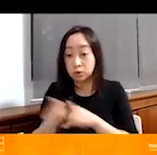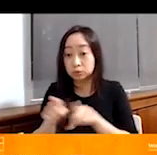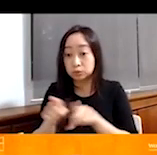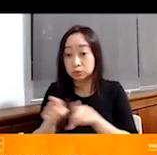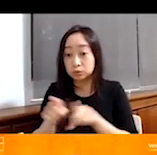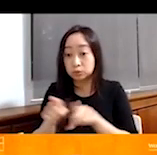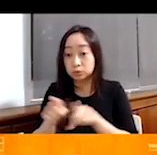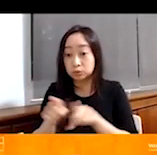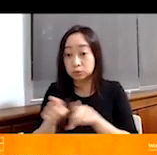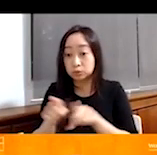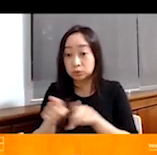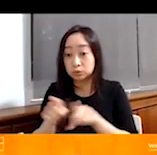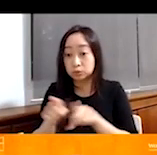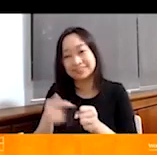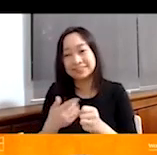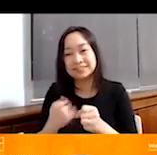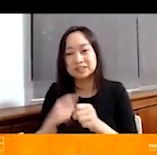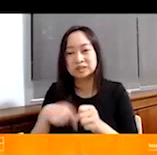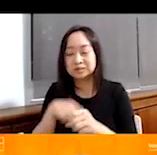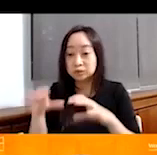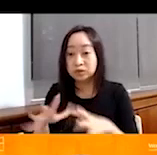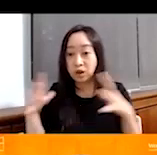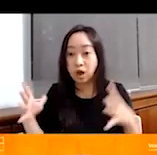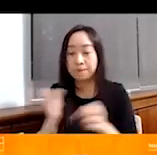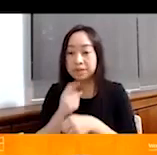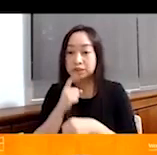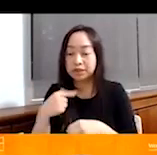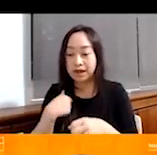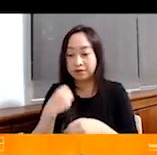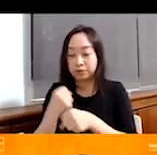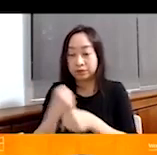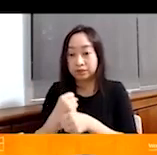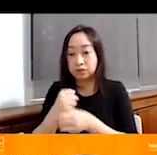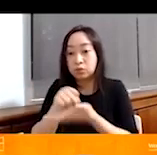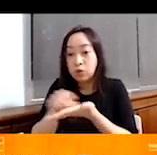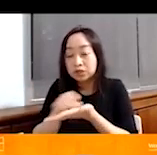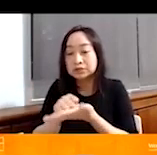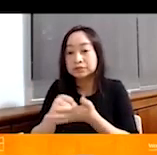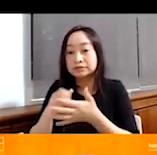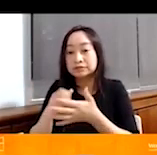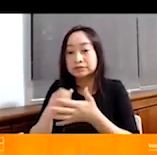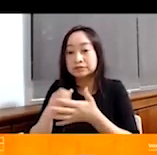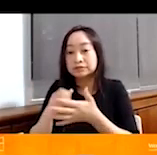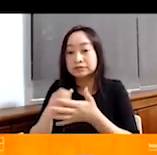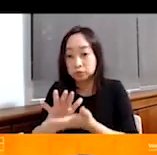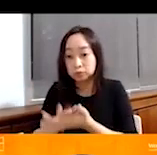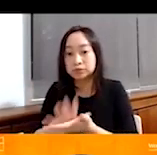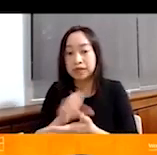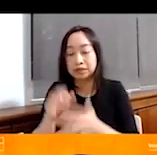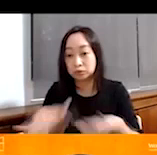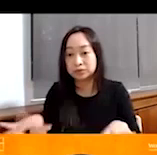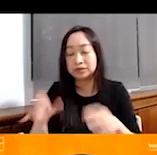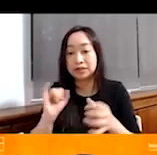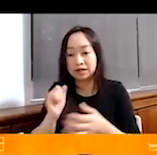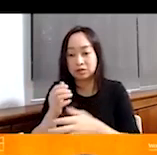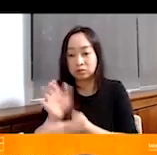you know, we just make sure that there's working wash facilities in school. children can do because washing